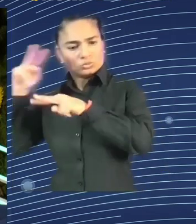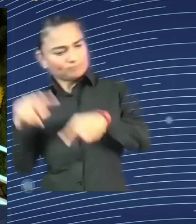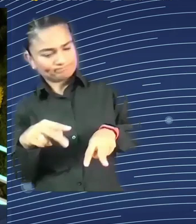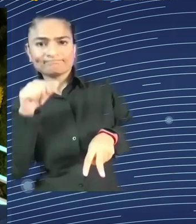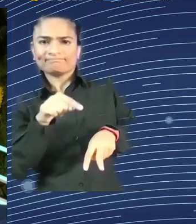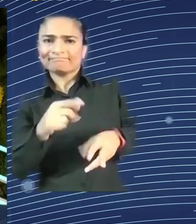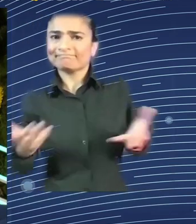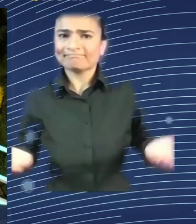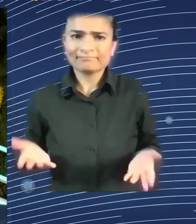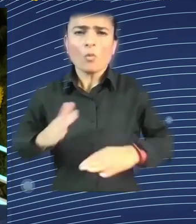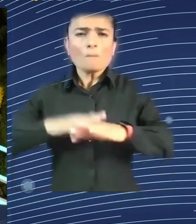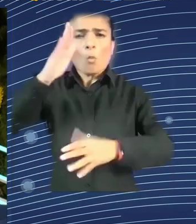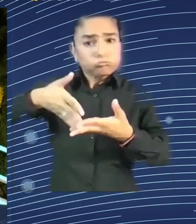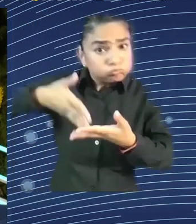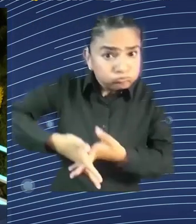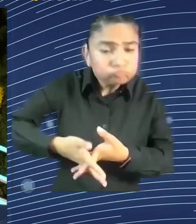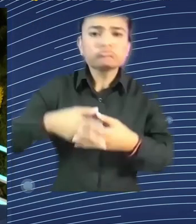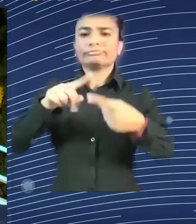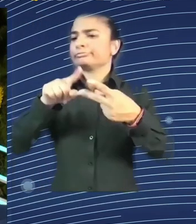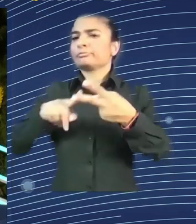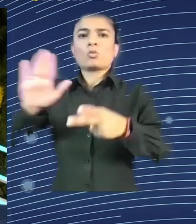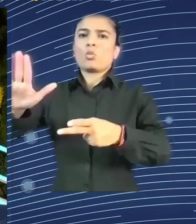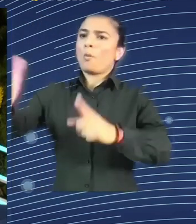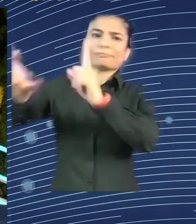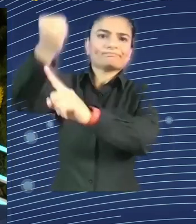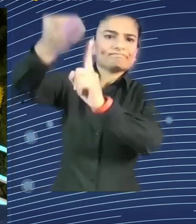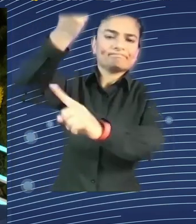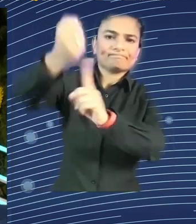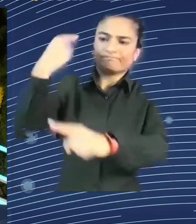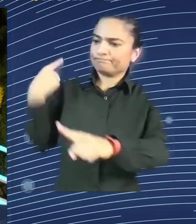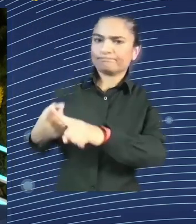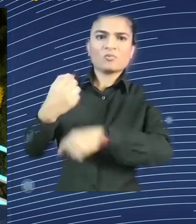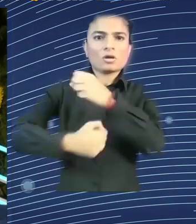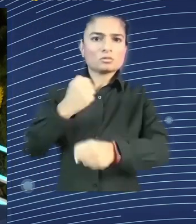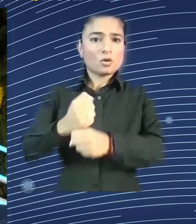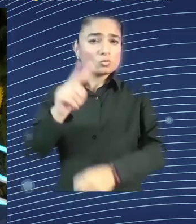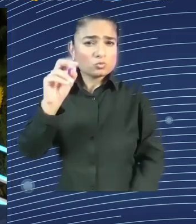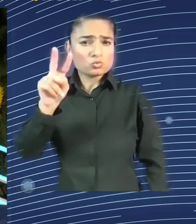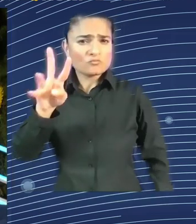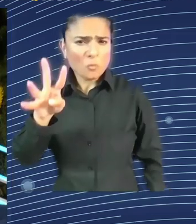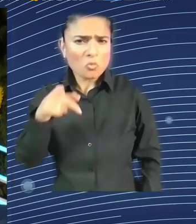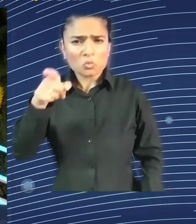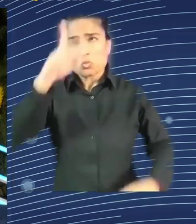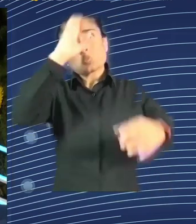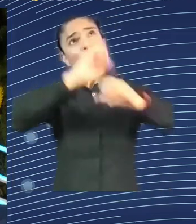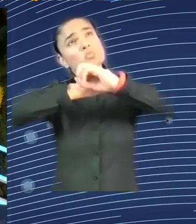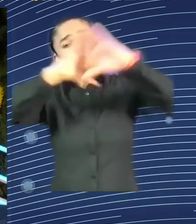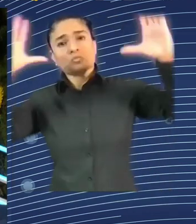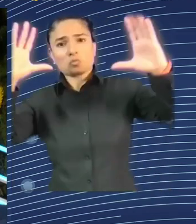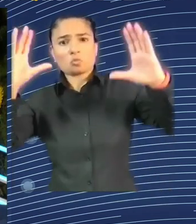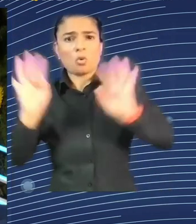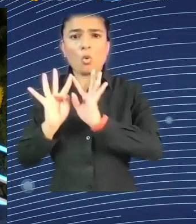say, 2024, how do you imagine that commissioner's work and his team be easier,